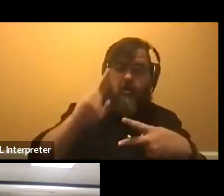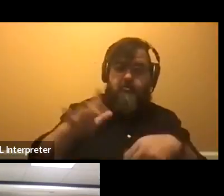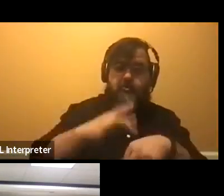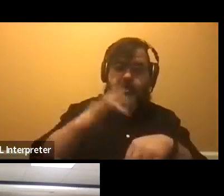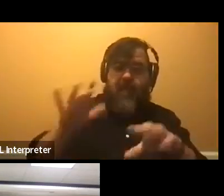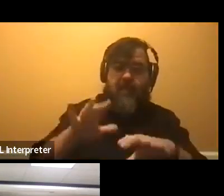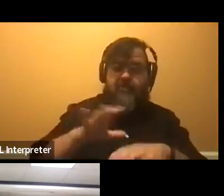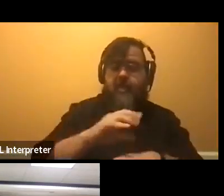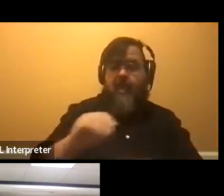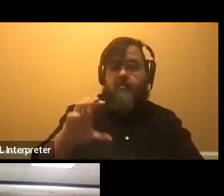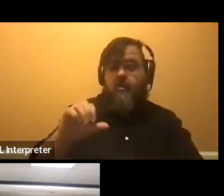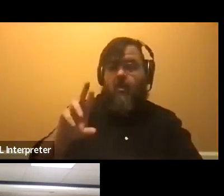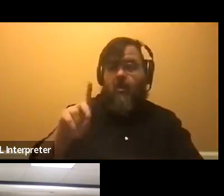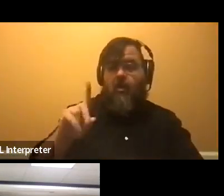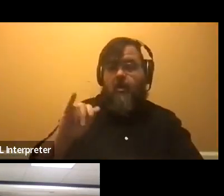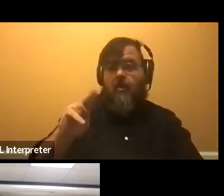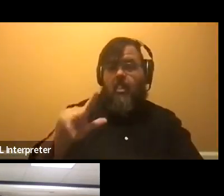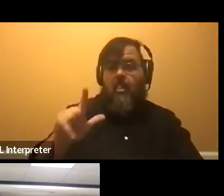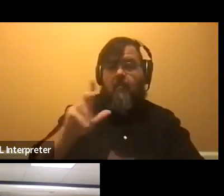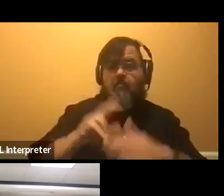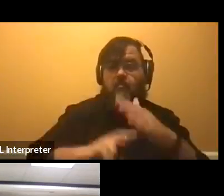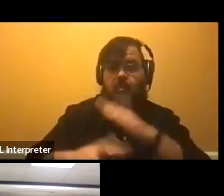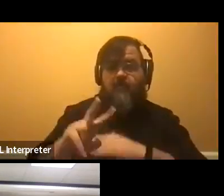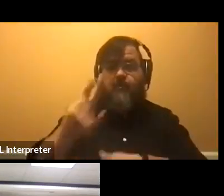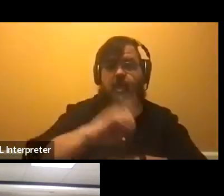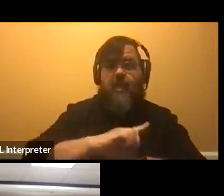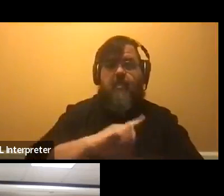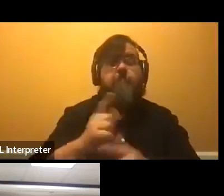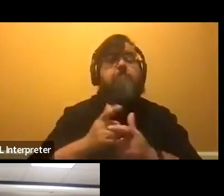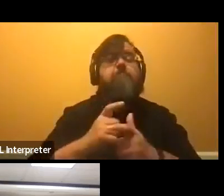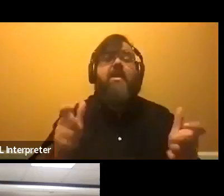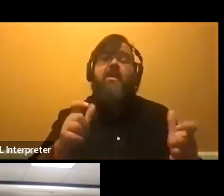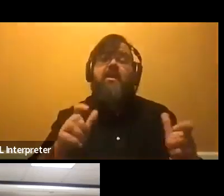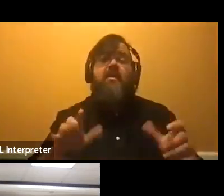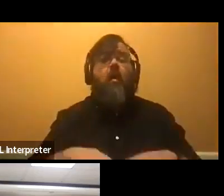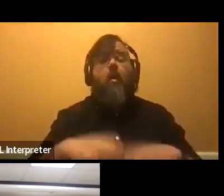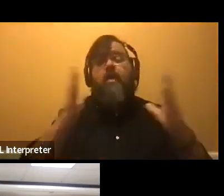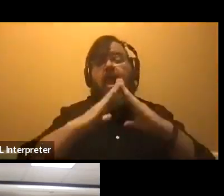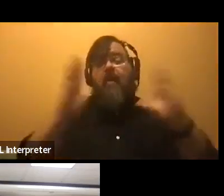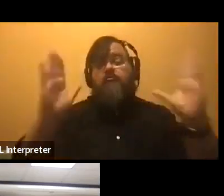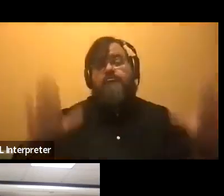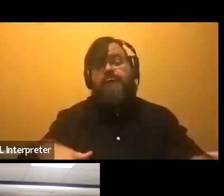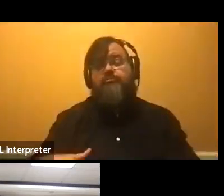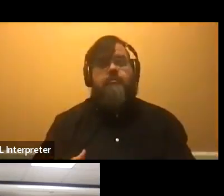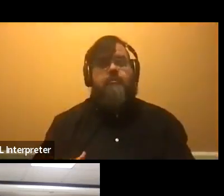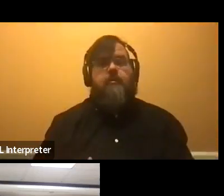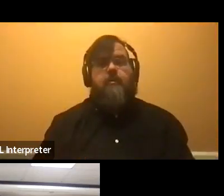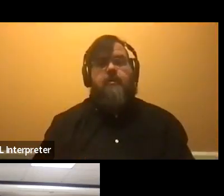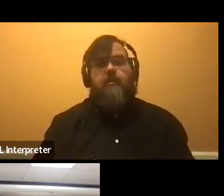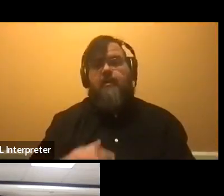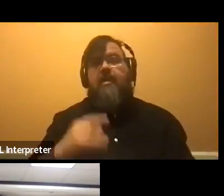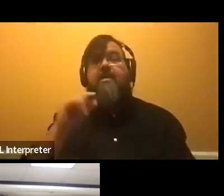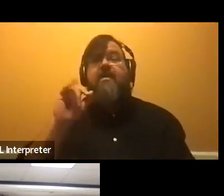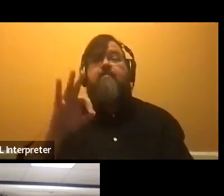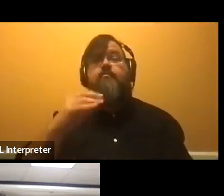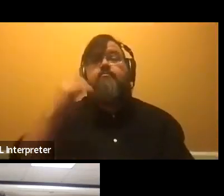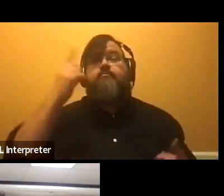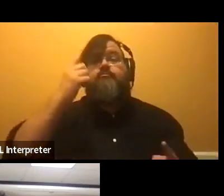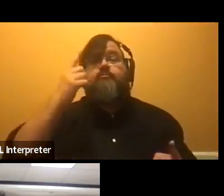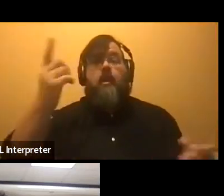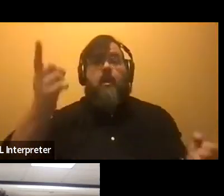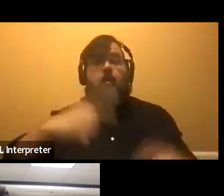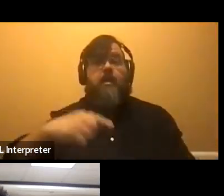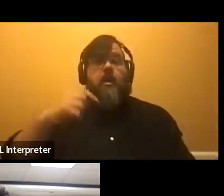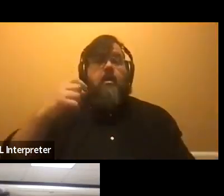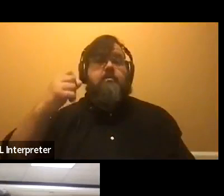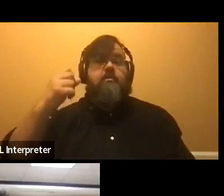Cardinal Preview Day. It's our largest open house. We have once a year. Um, it's the, if you're thinking of coming here on a Saturday, it is